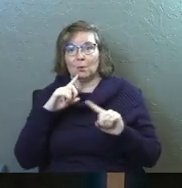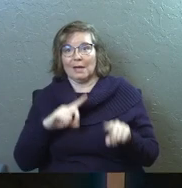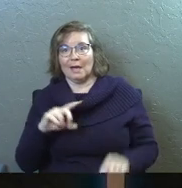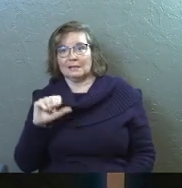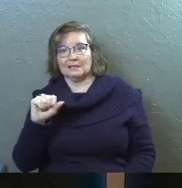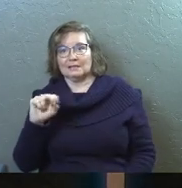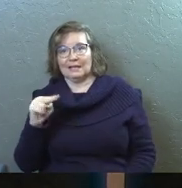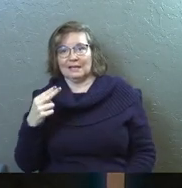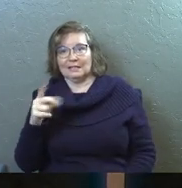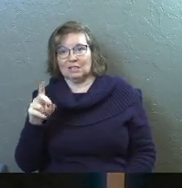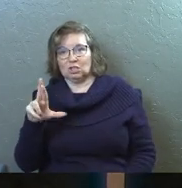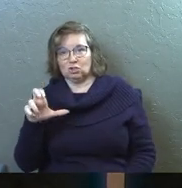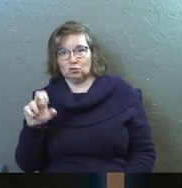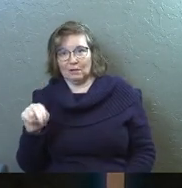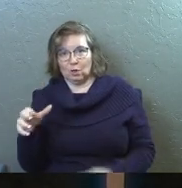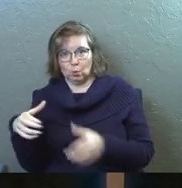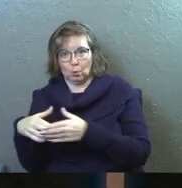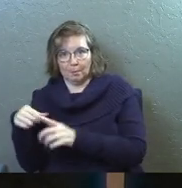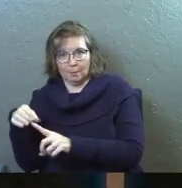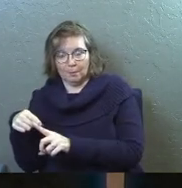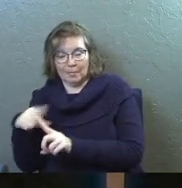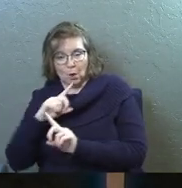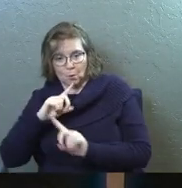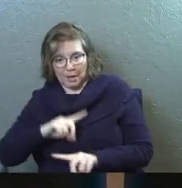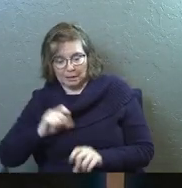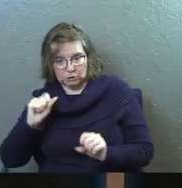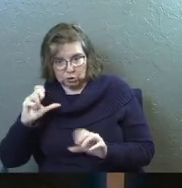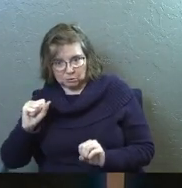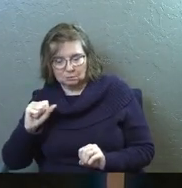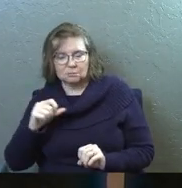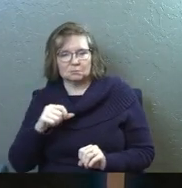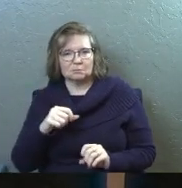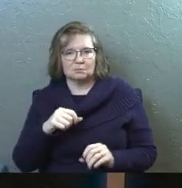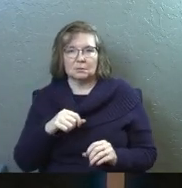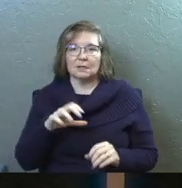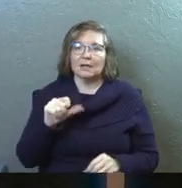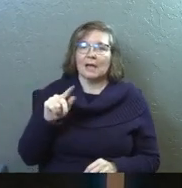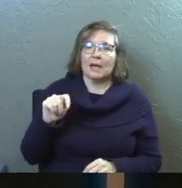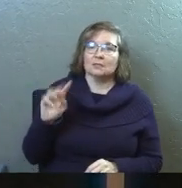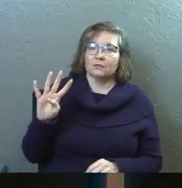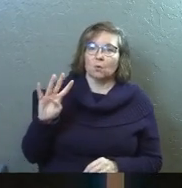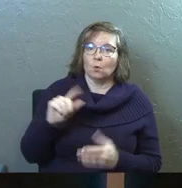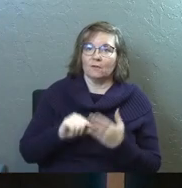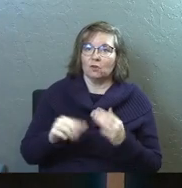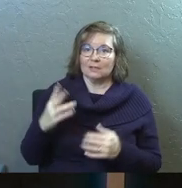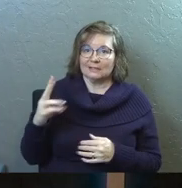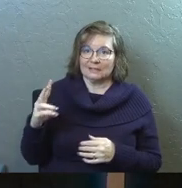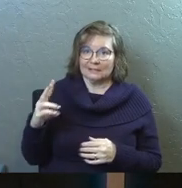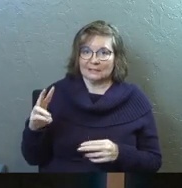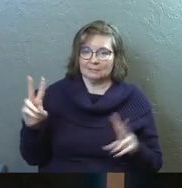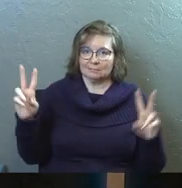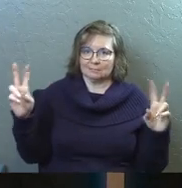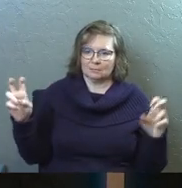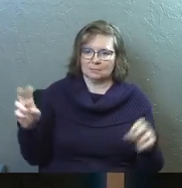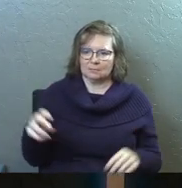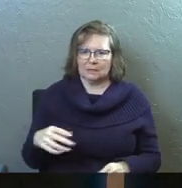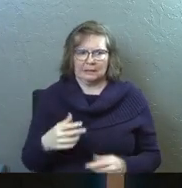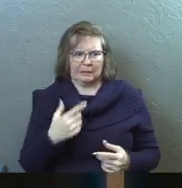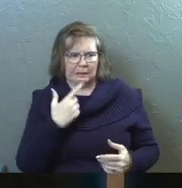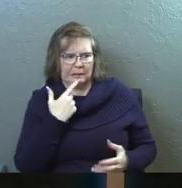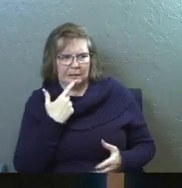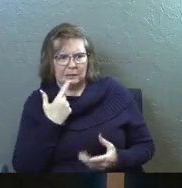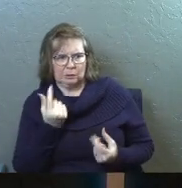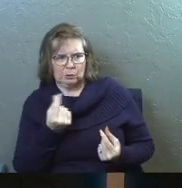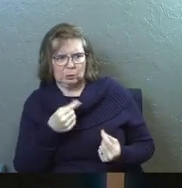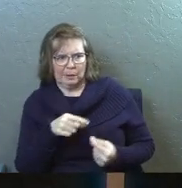all of this. And I love, I just think it's so funny for whatever reason, but Acts 4 verse 16, they say, what should we